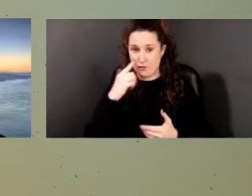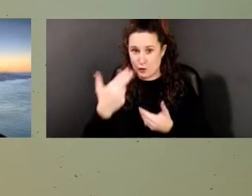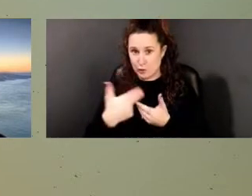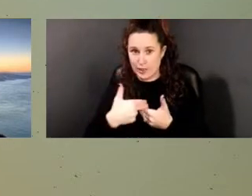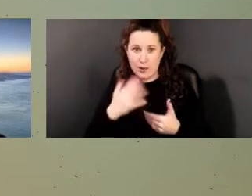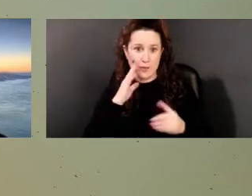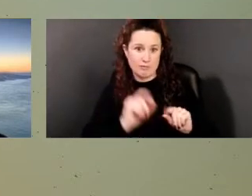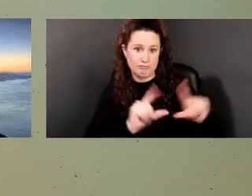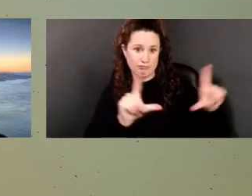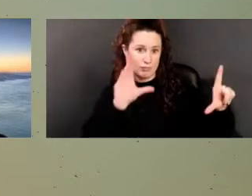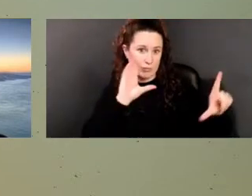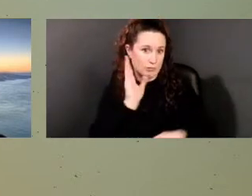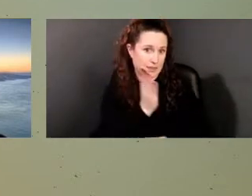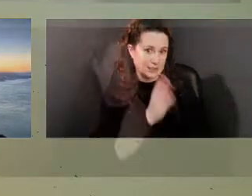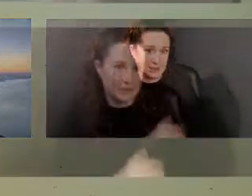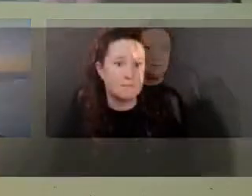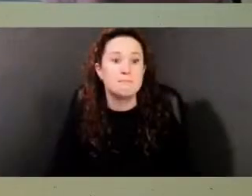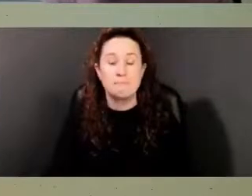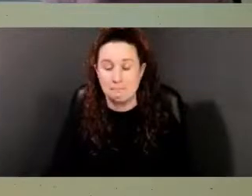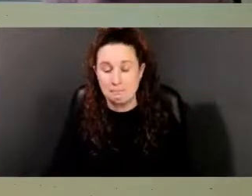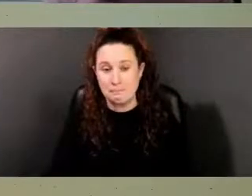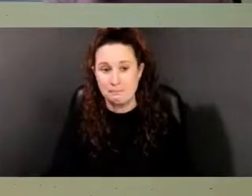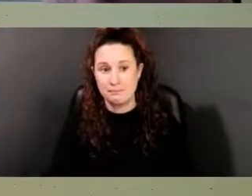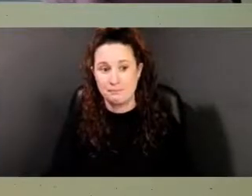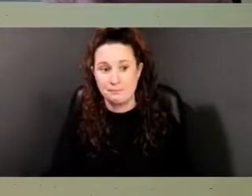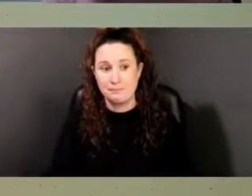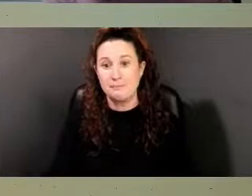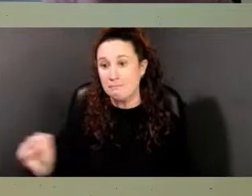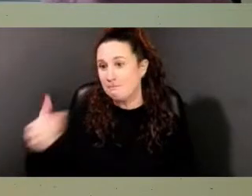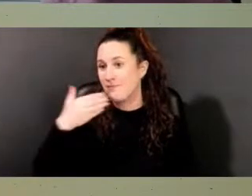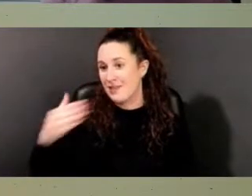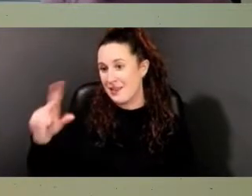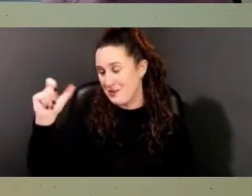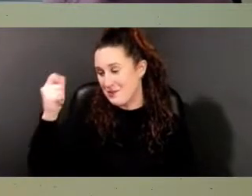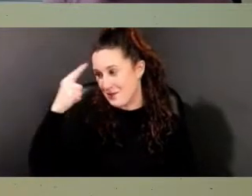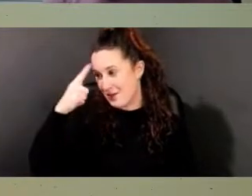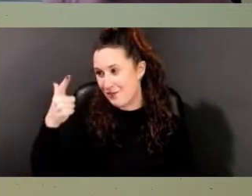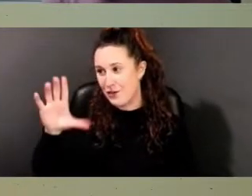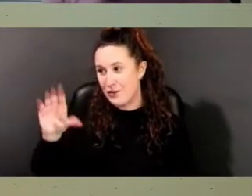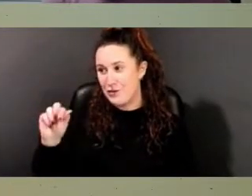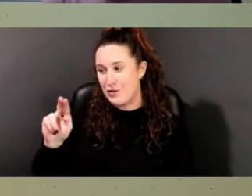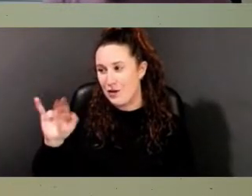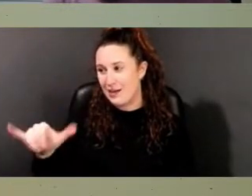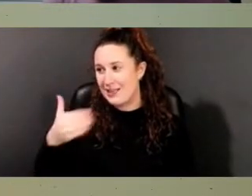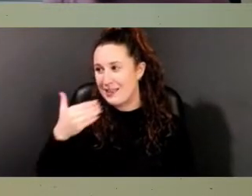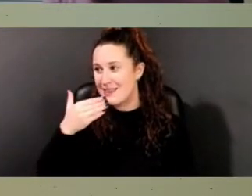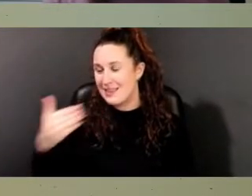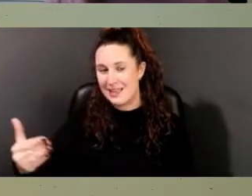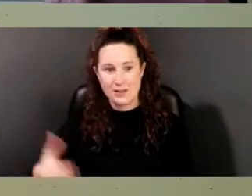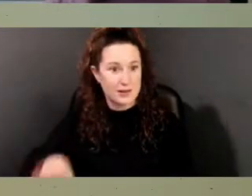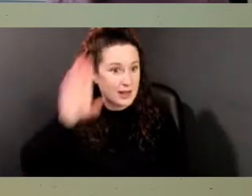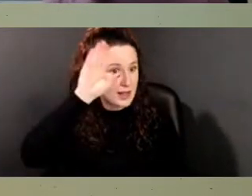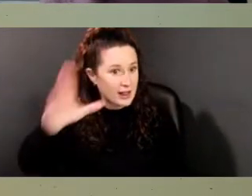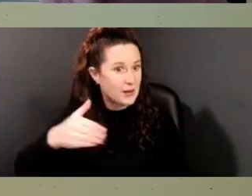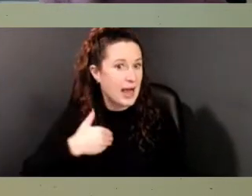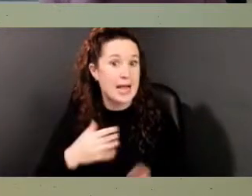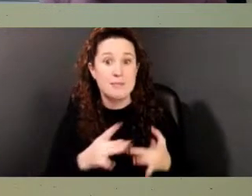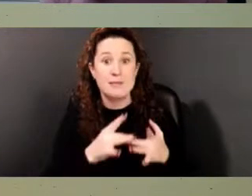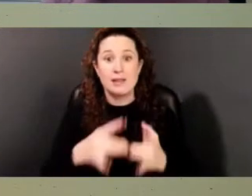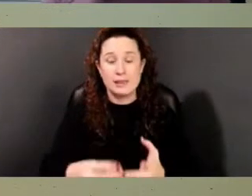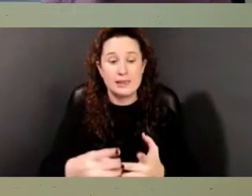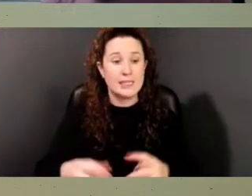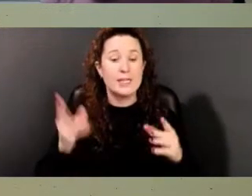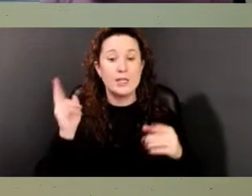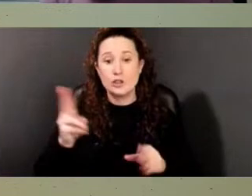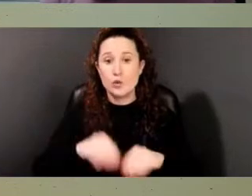Thank you. Thank you, Governor Carney. Good evening, everyone. I am the lead historic site interpreter at the John Dickinson